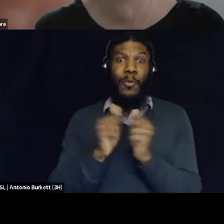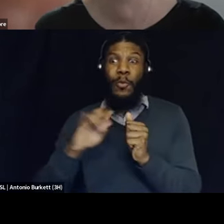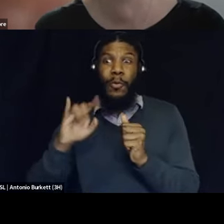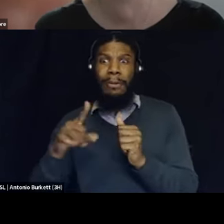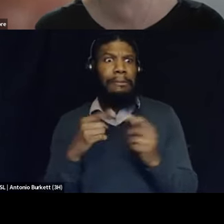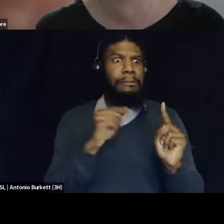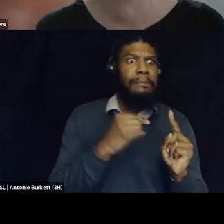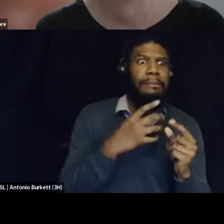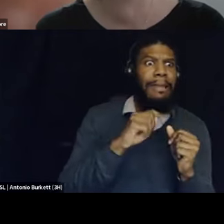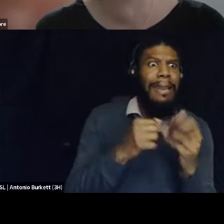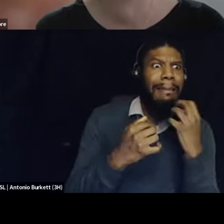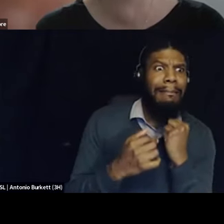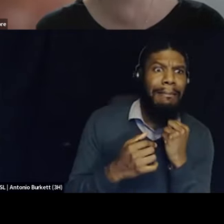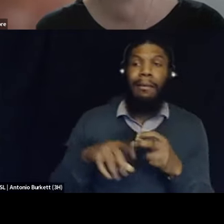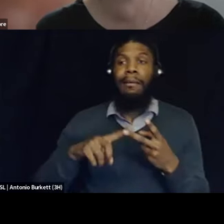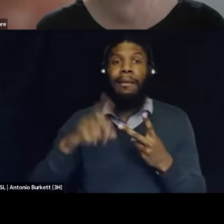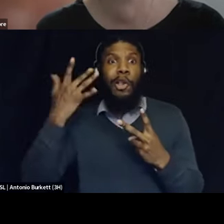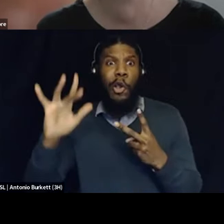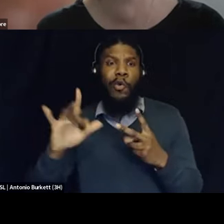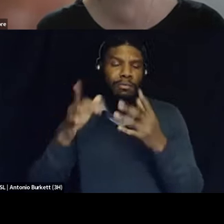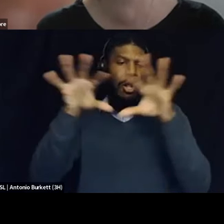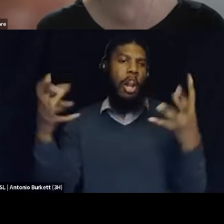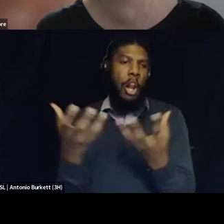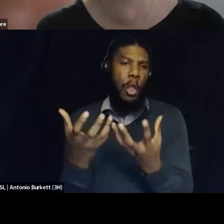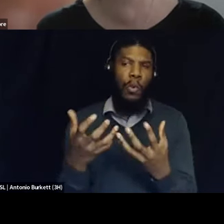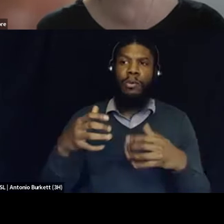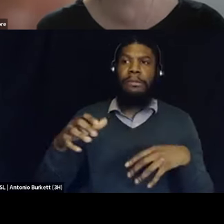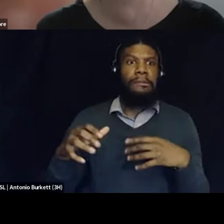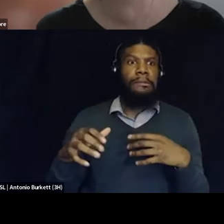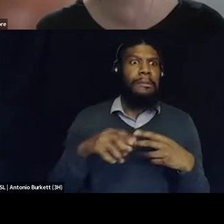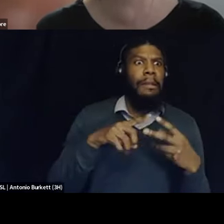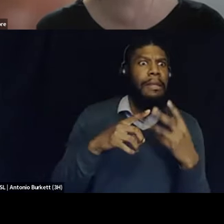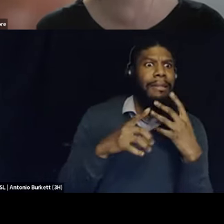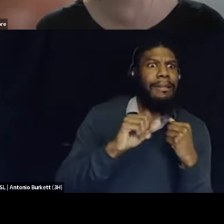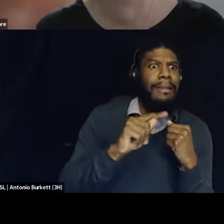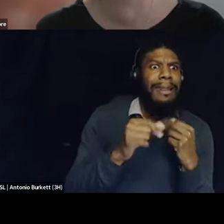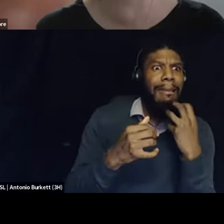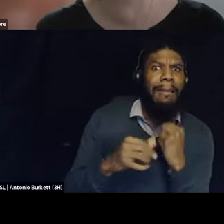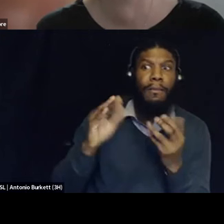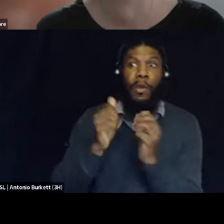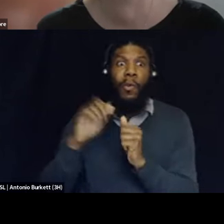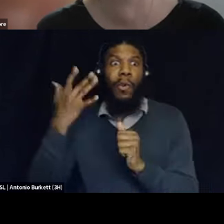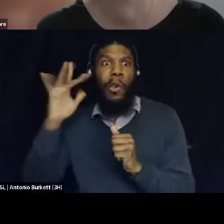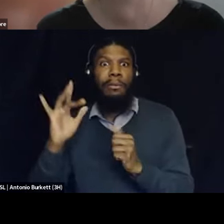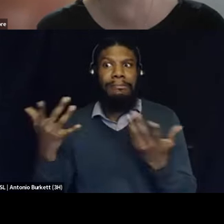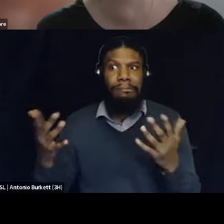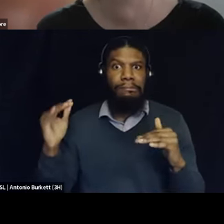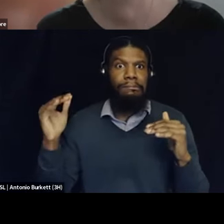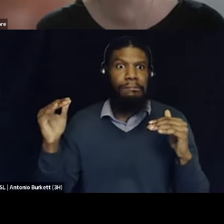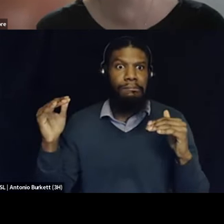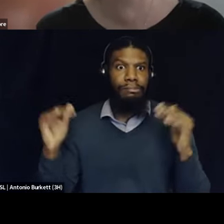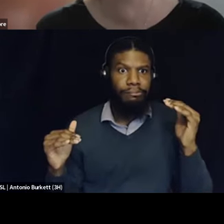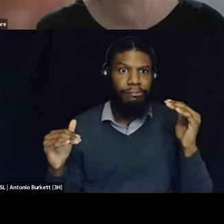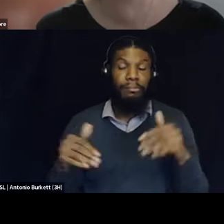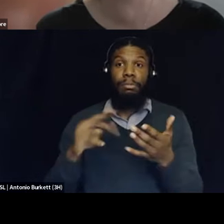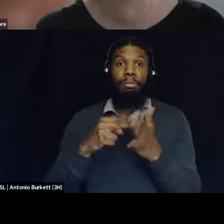is more valuable than gold right on a global scale and that means that it's big business for people to be collecting information on us from sources